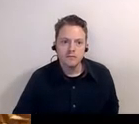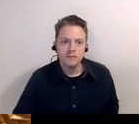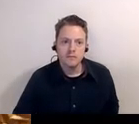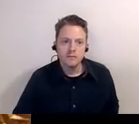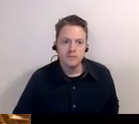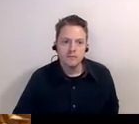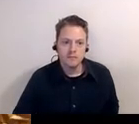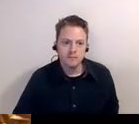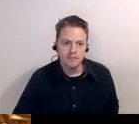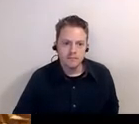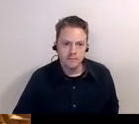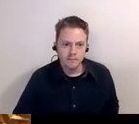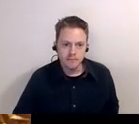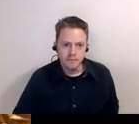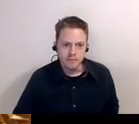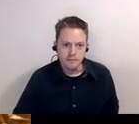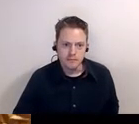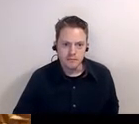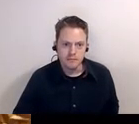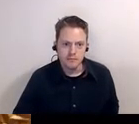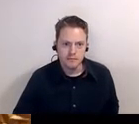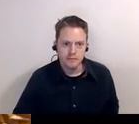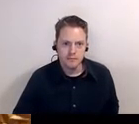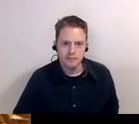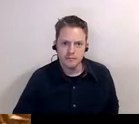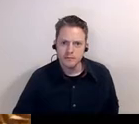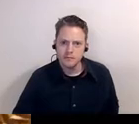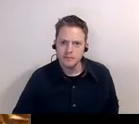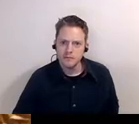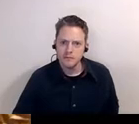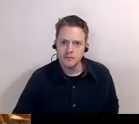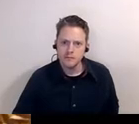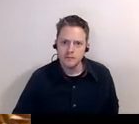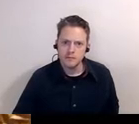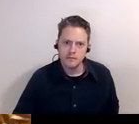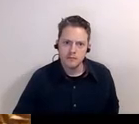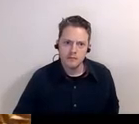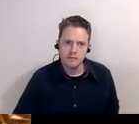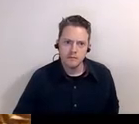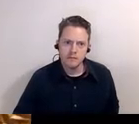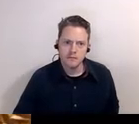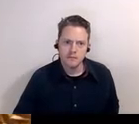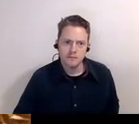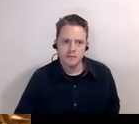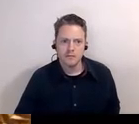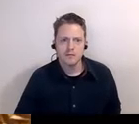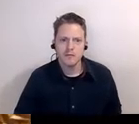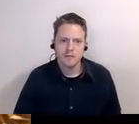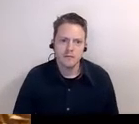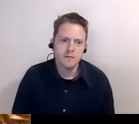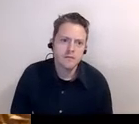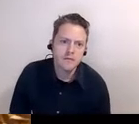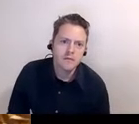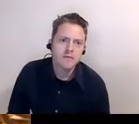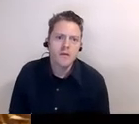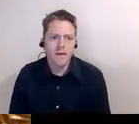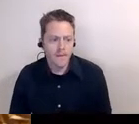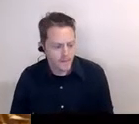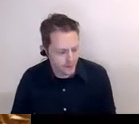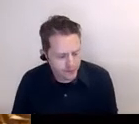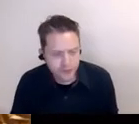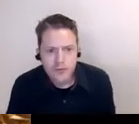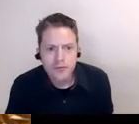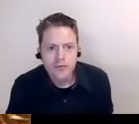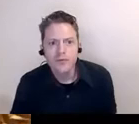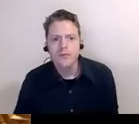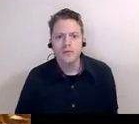john yeah could we stop for just a moment for some reason it looks like it's only streaming on um preservation derm and we want to be sure